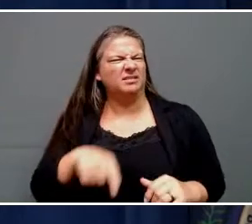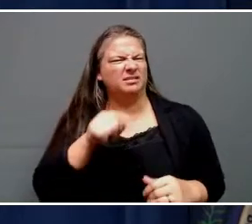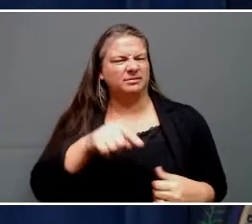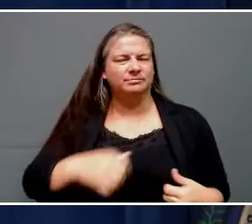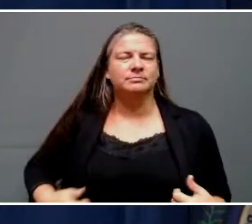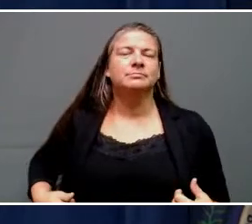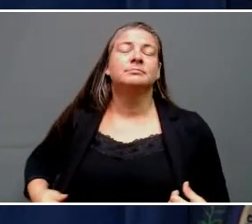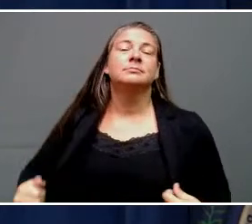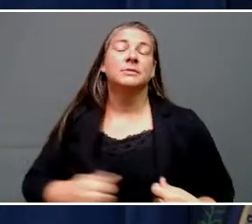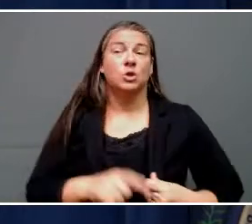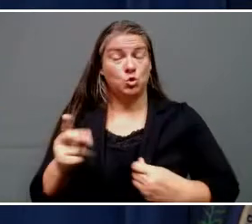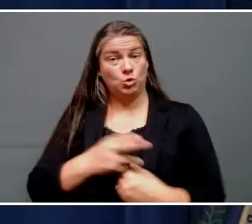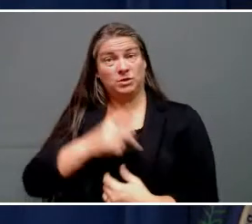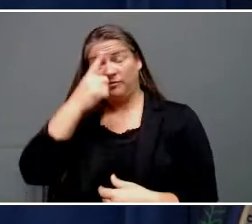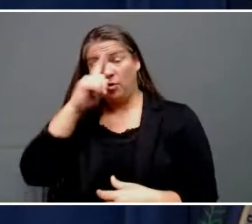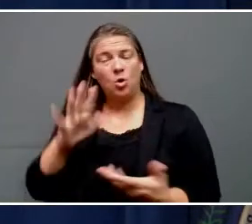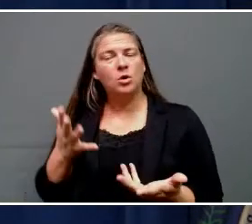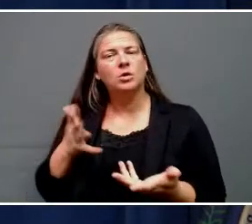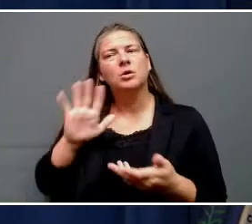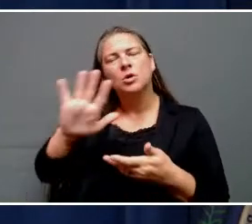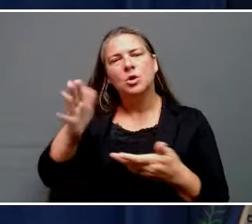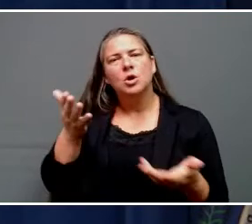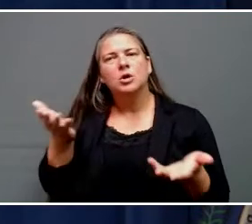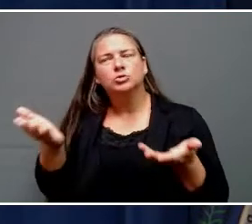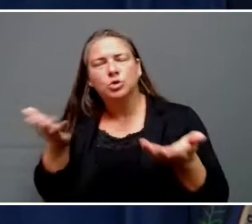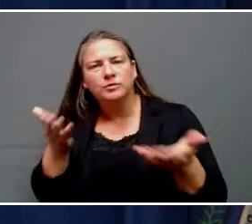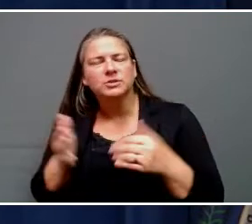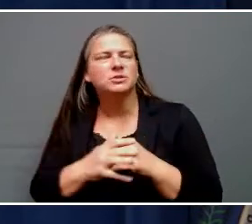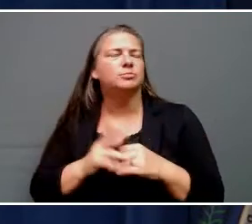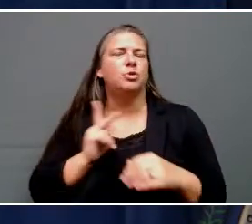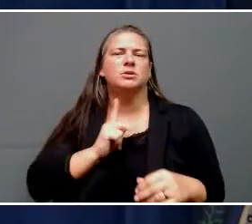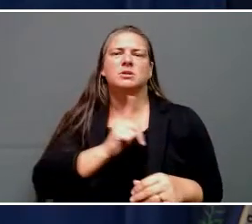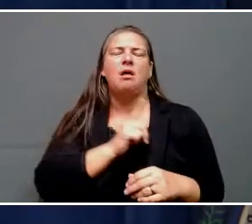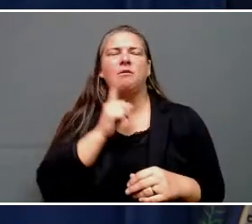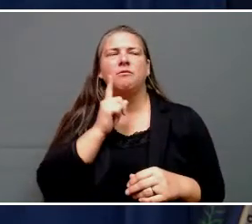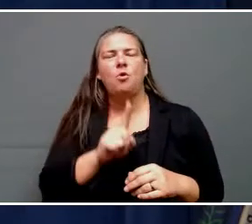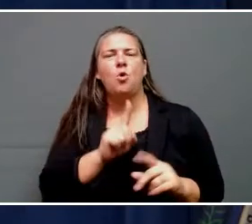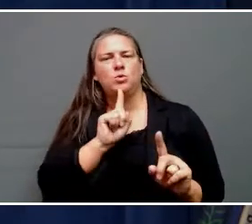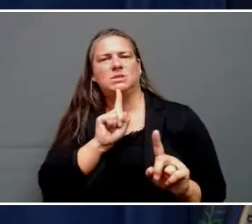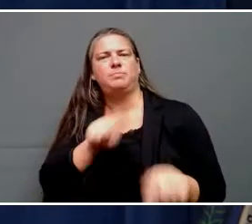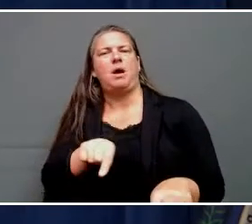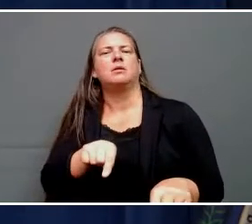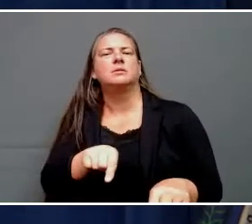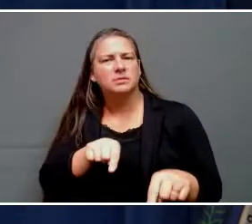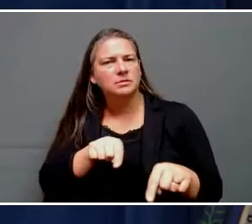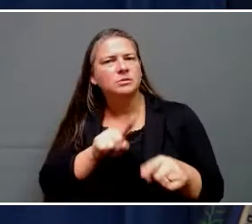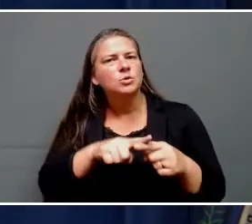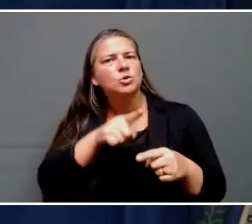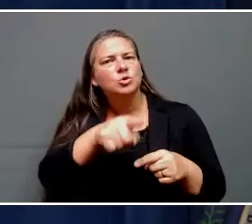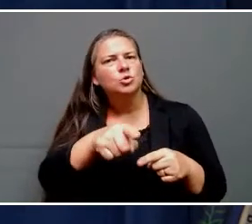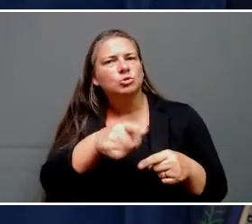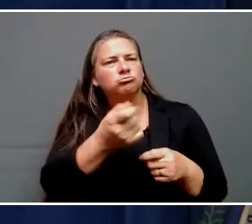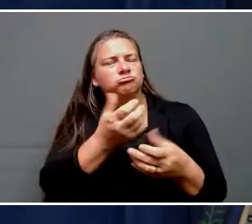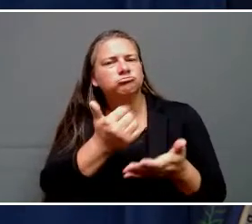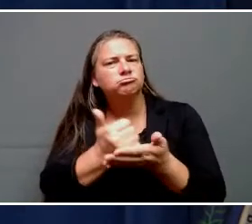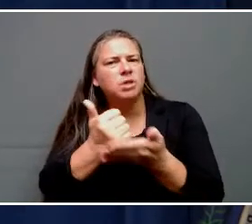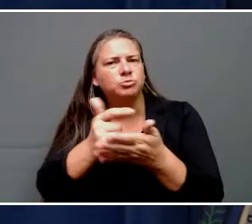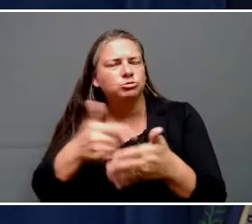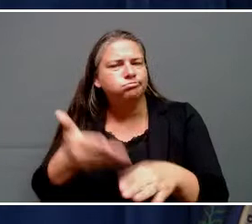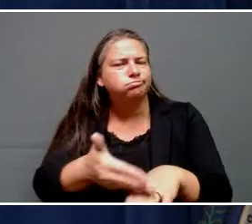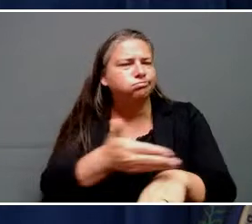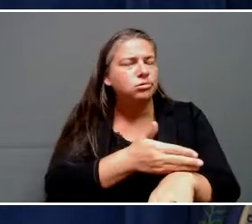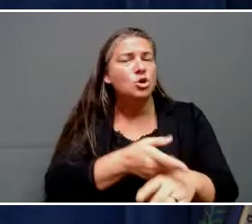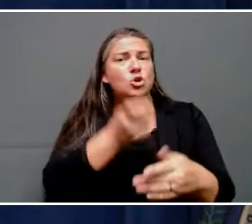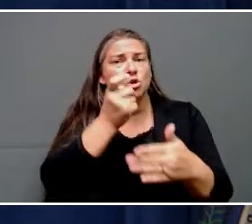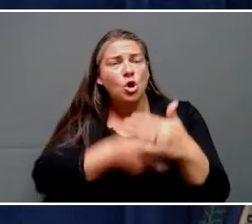reimbursement for services, personnel, and equipment provided during the response and recovery phases, cost of replacement or repair of publicly